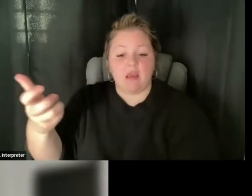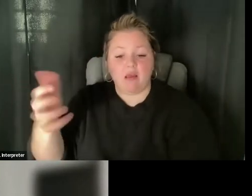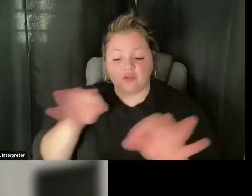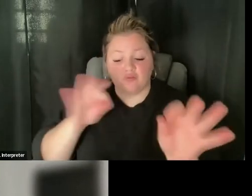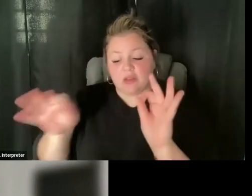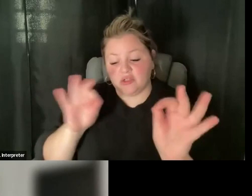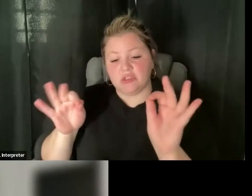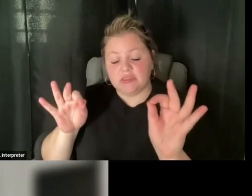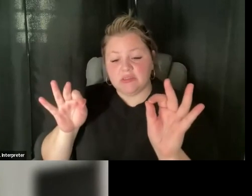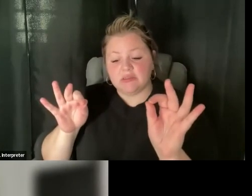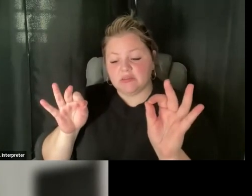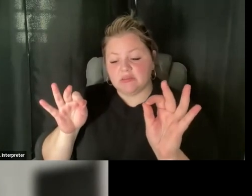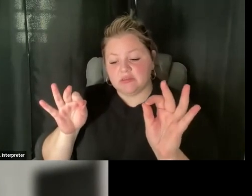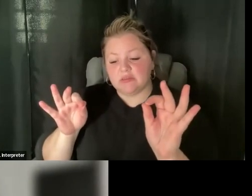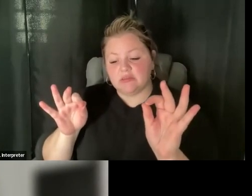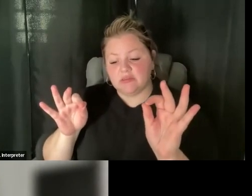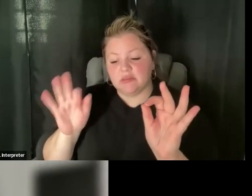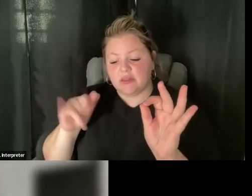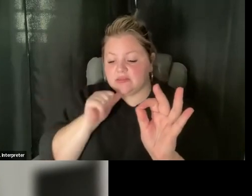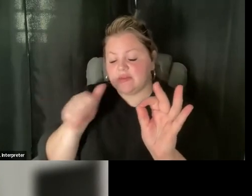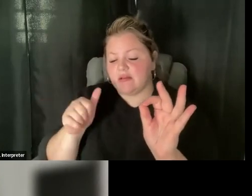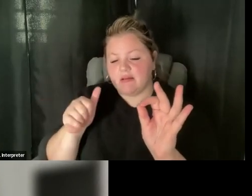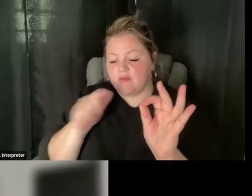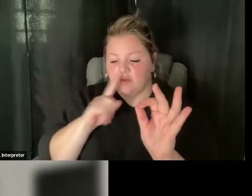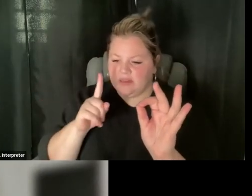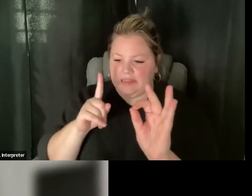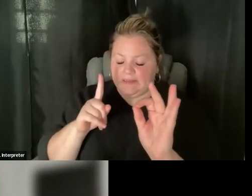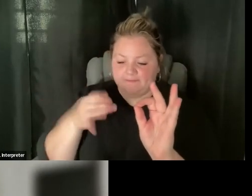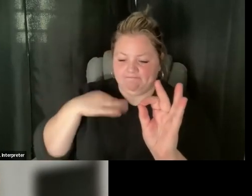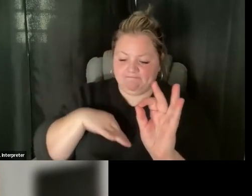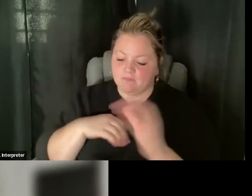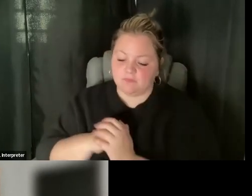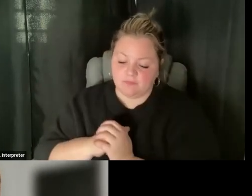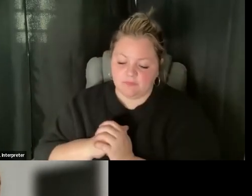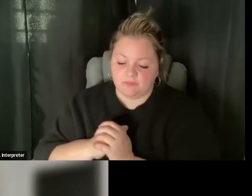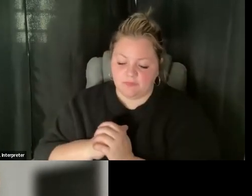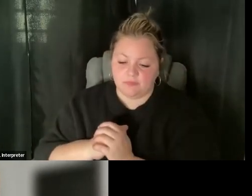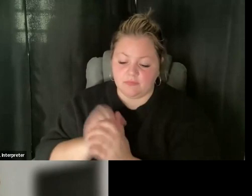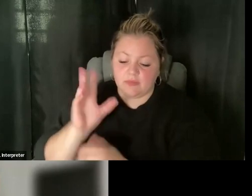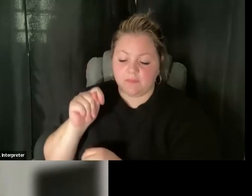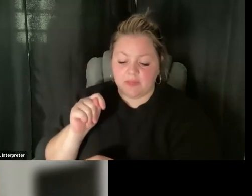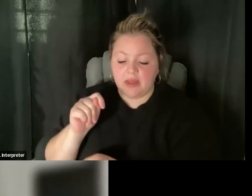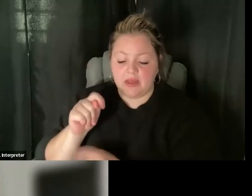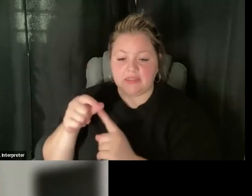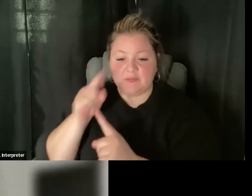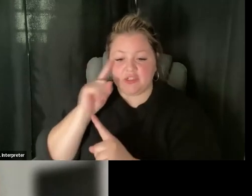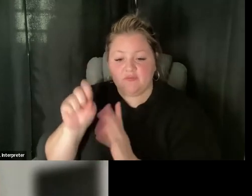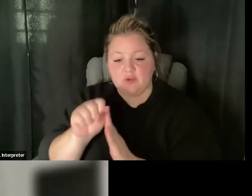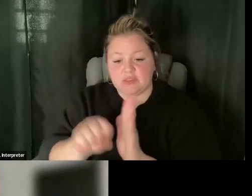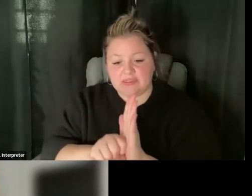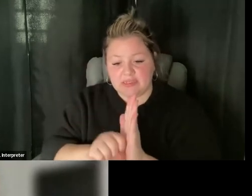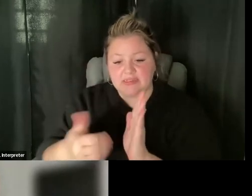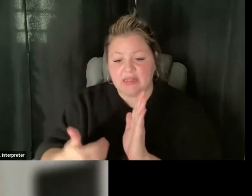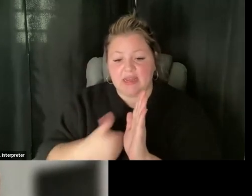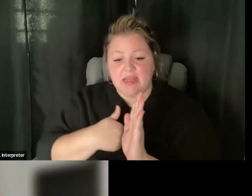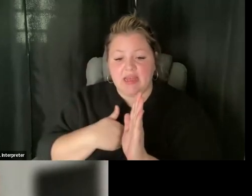um, which isn't helpful, but especially in states that have photo ID requirements